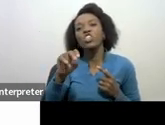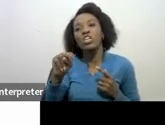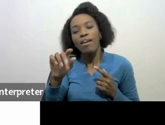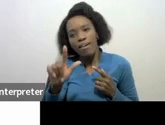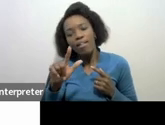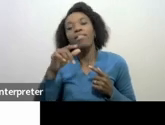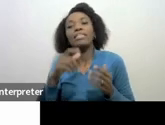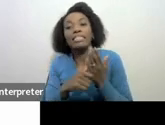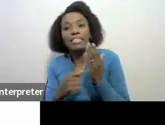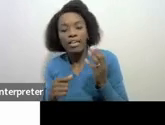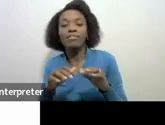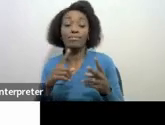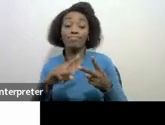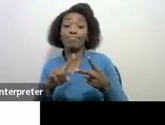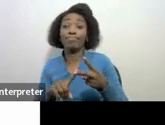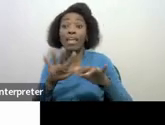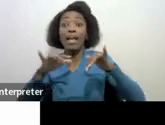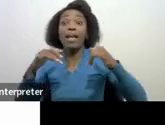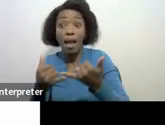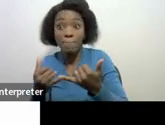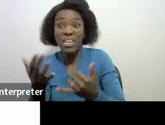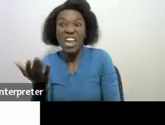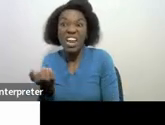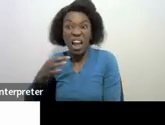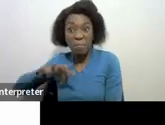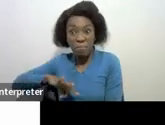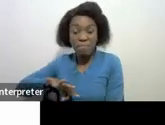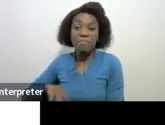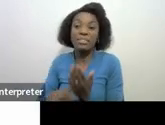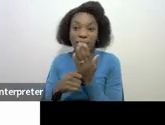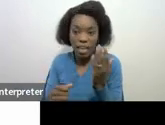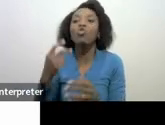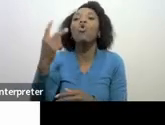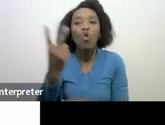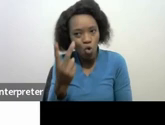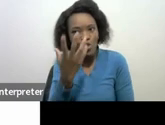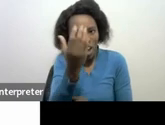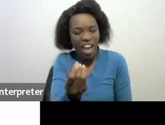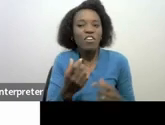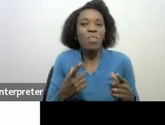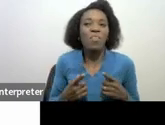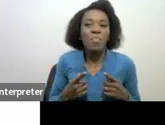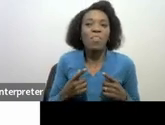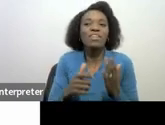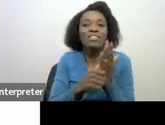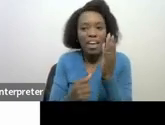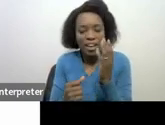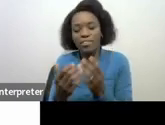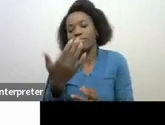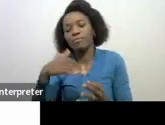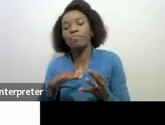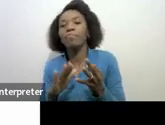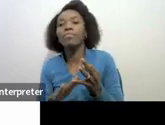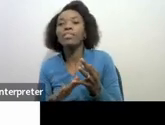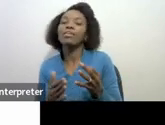tax for entities that would also include professional tax as was explained previously admin penalties